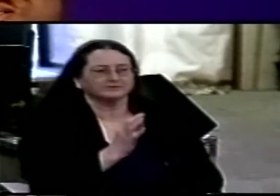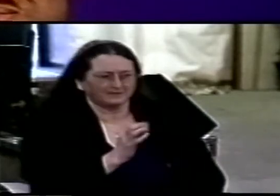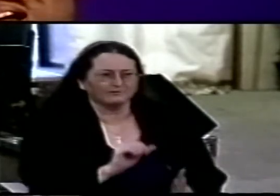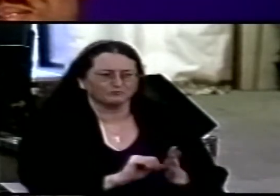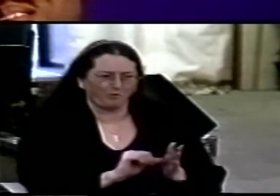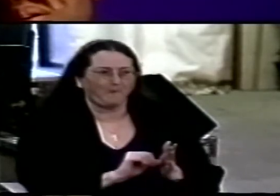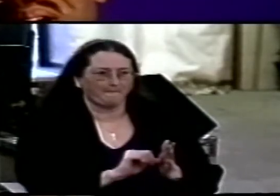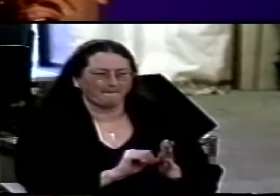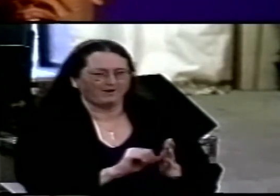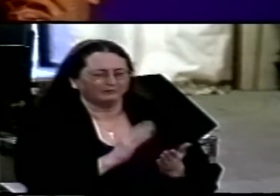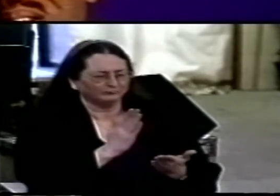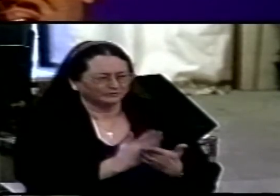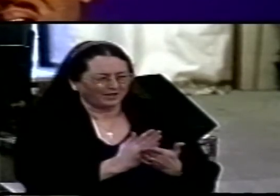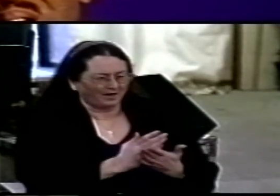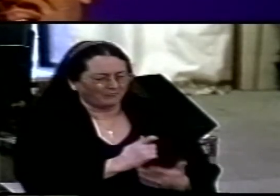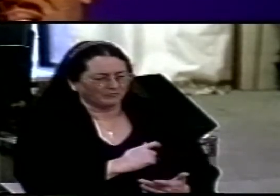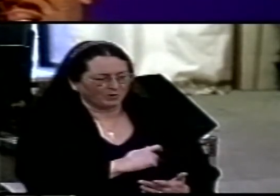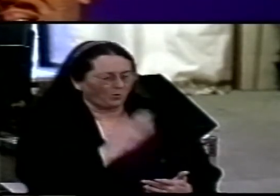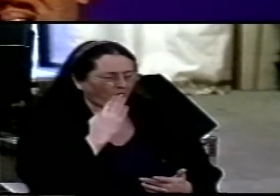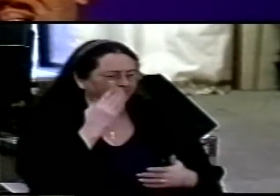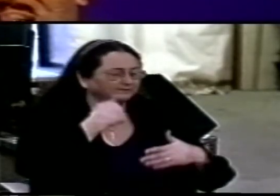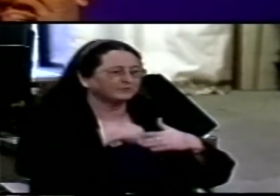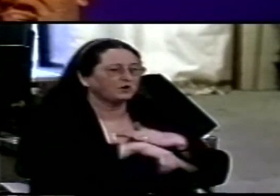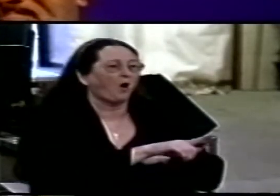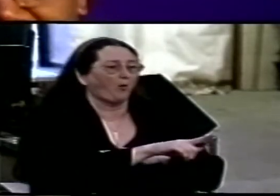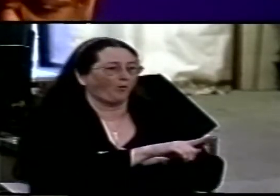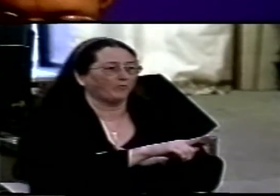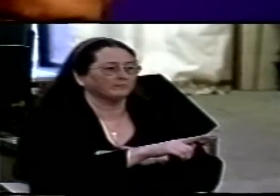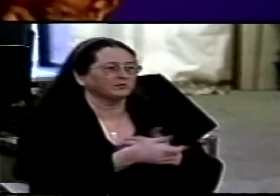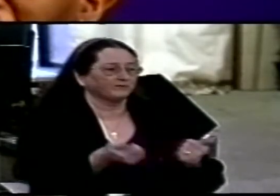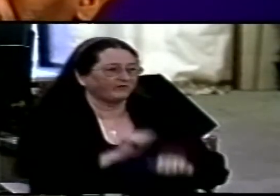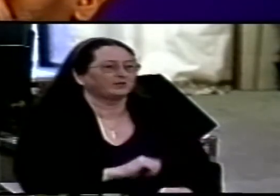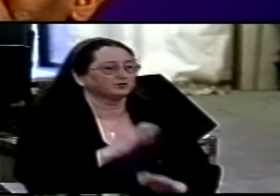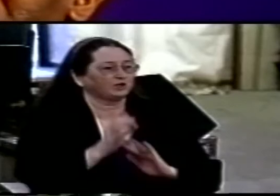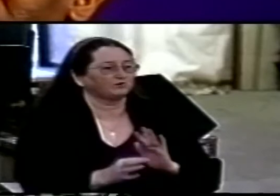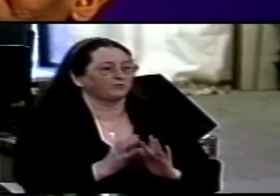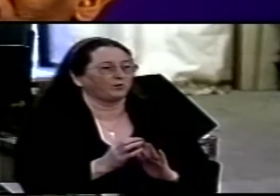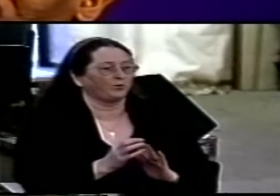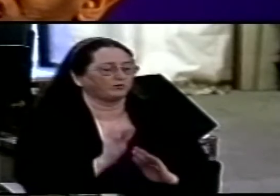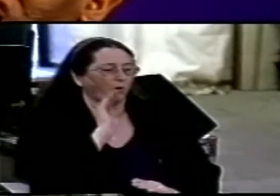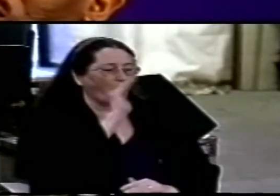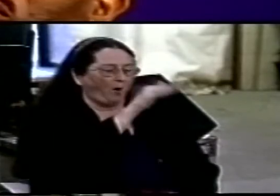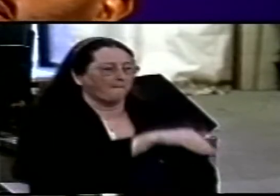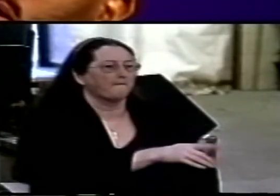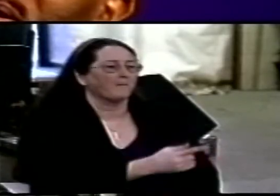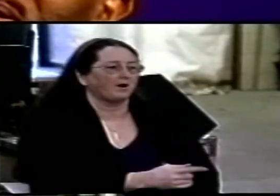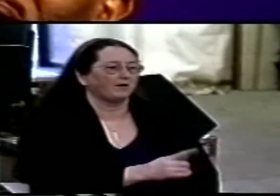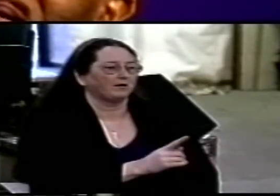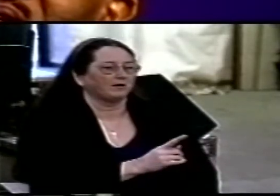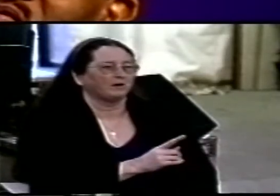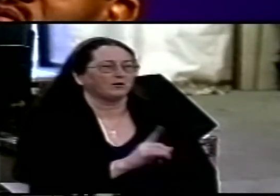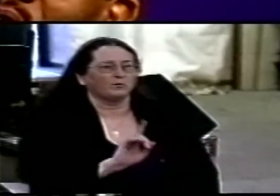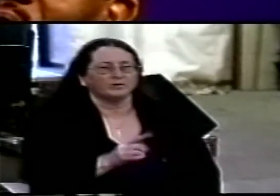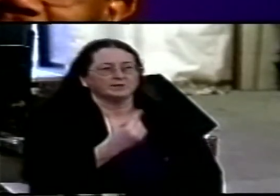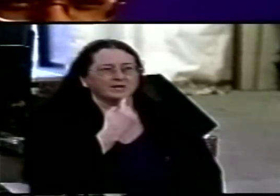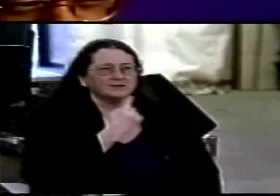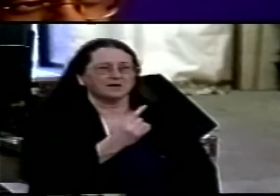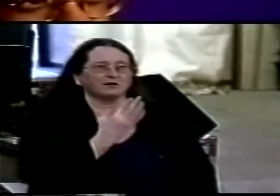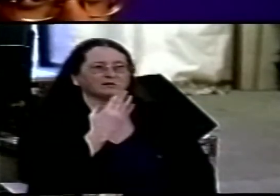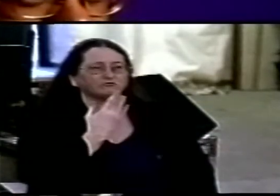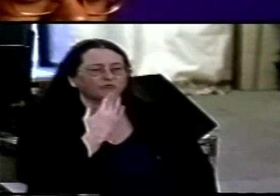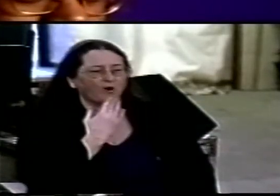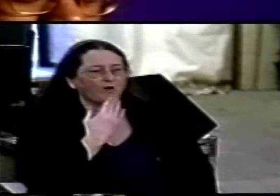what what happens to me when I get off the set and head home is now what did I say wrong